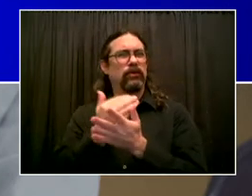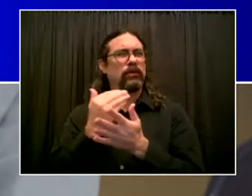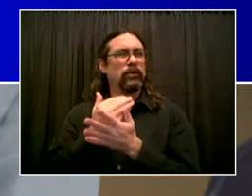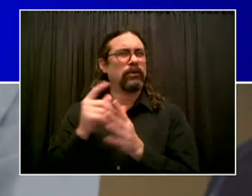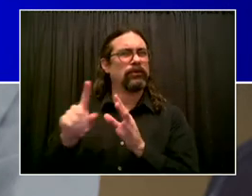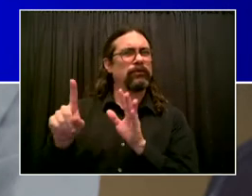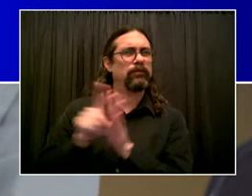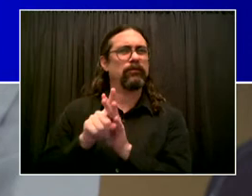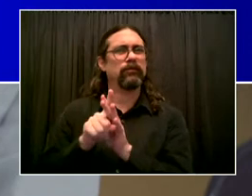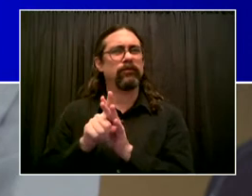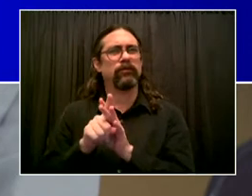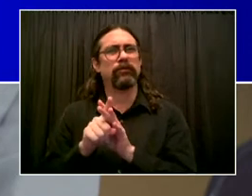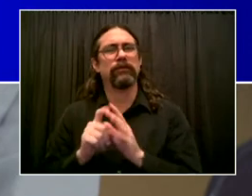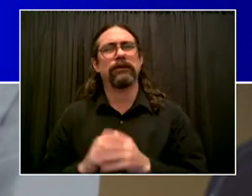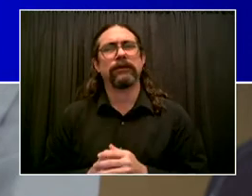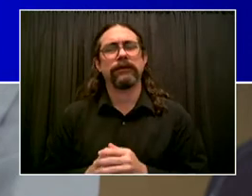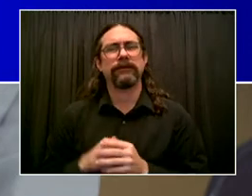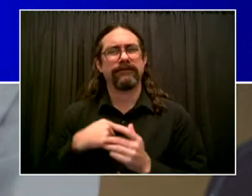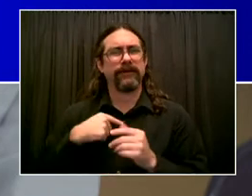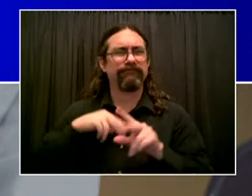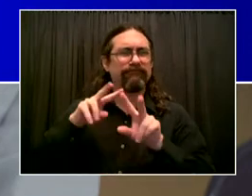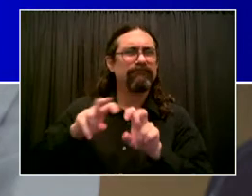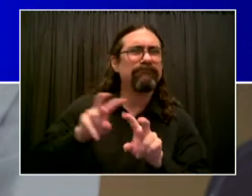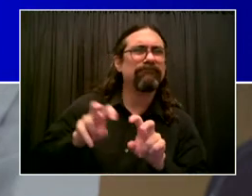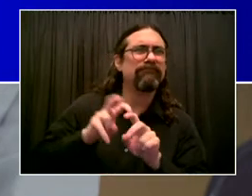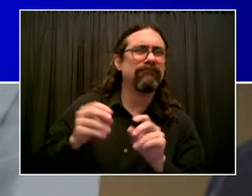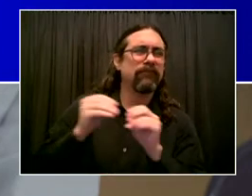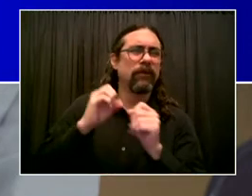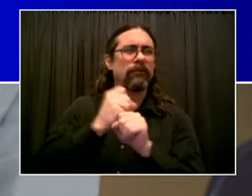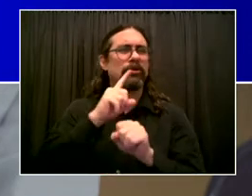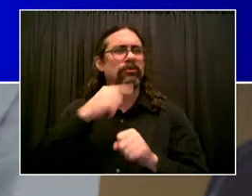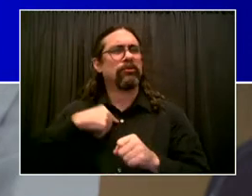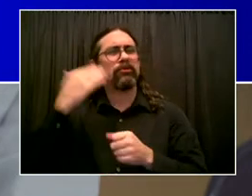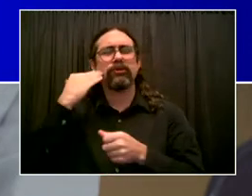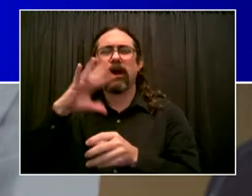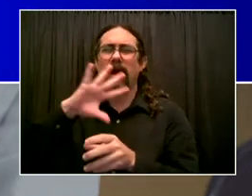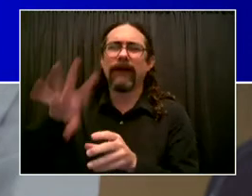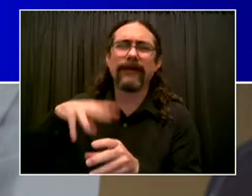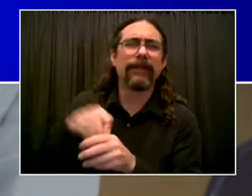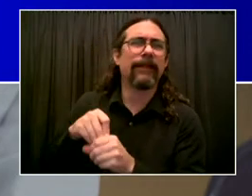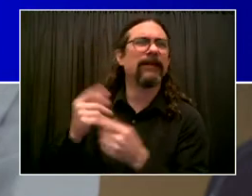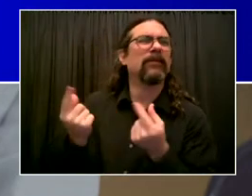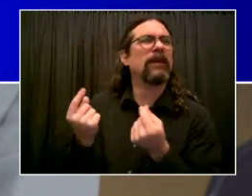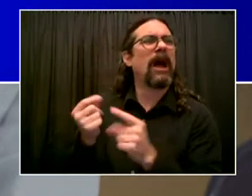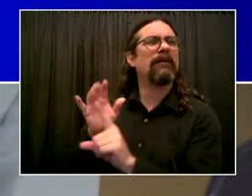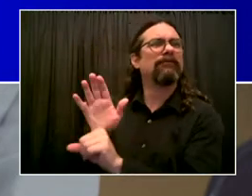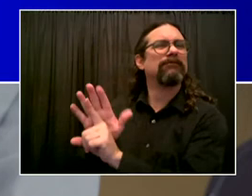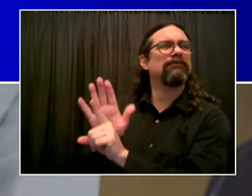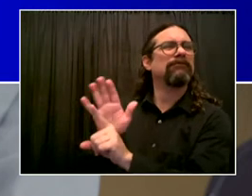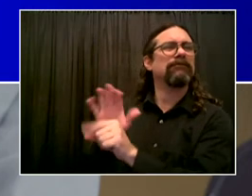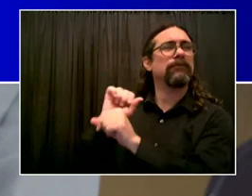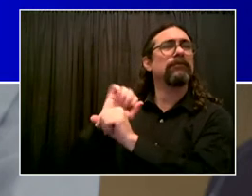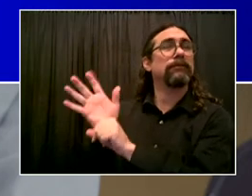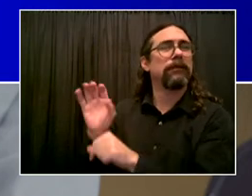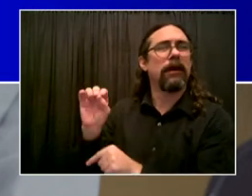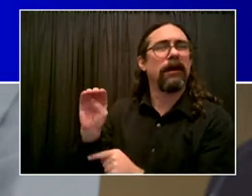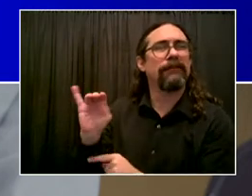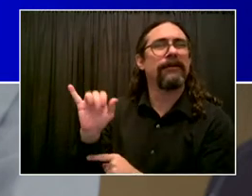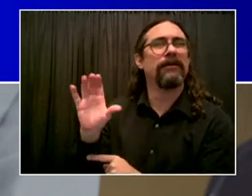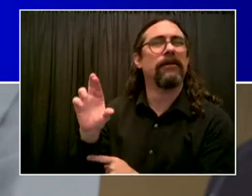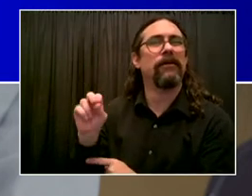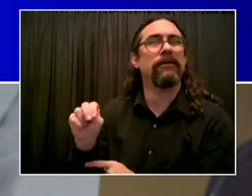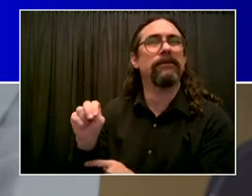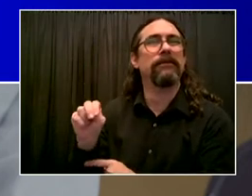of coordination underway right now. I spoke this morning with Governor Hochul to coordinate city and state